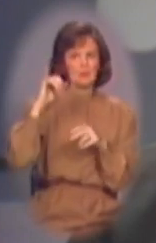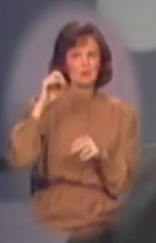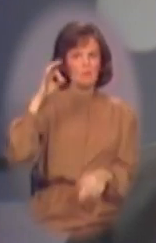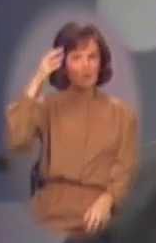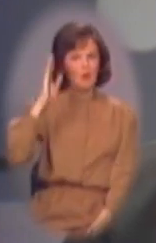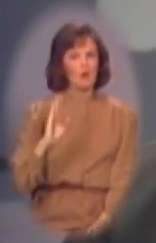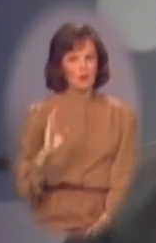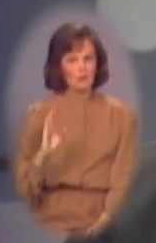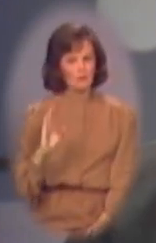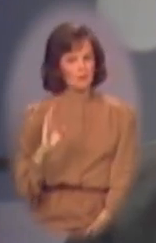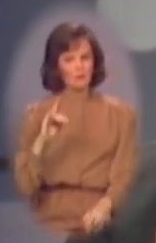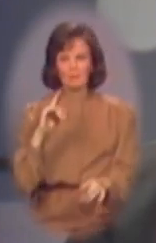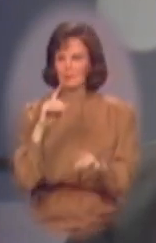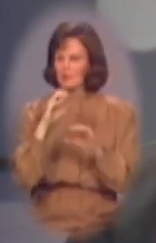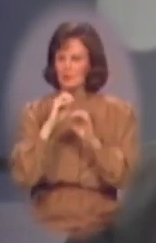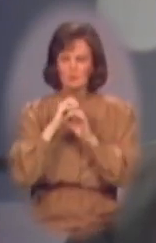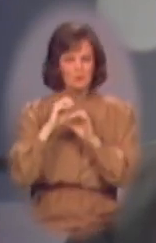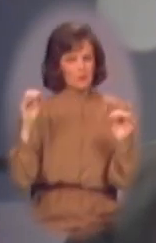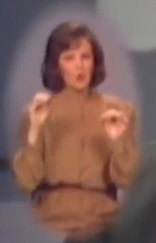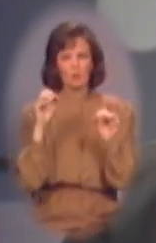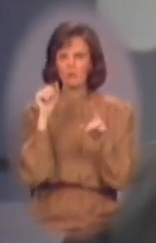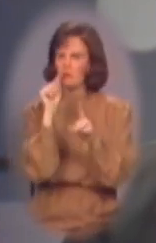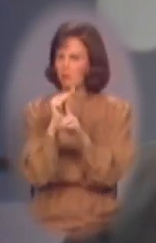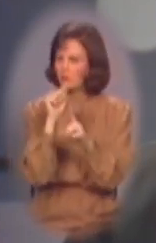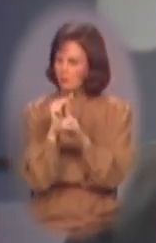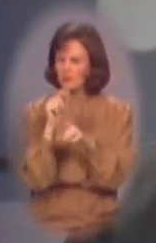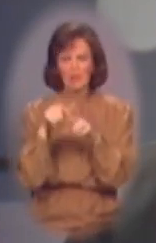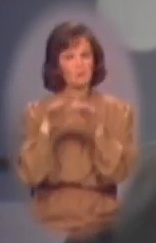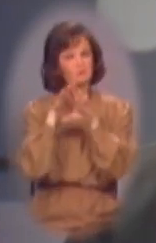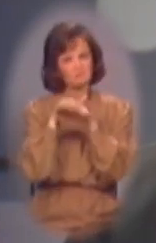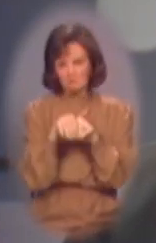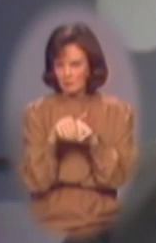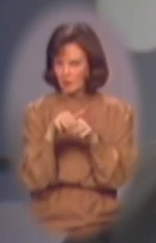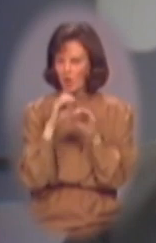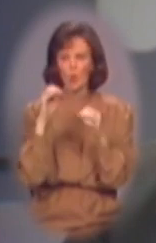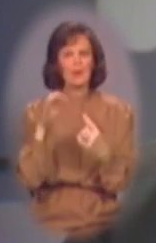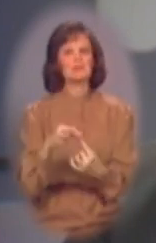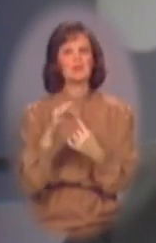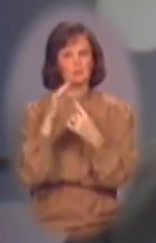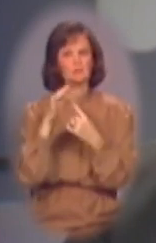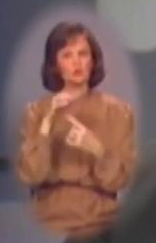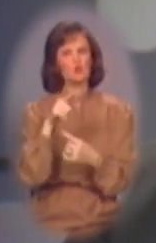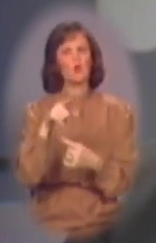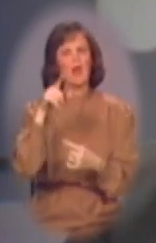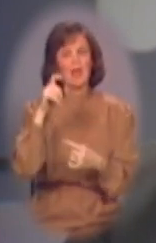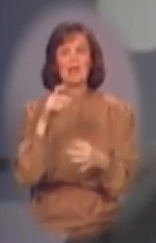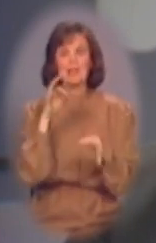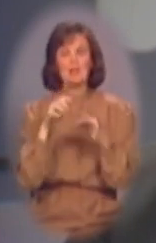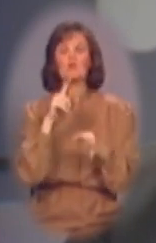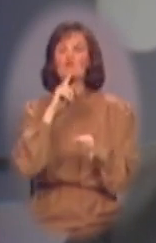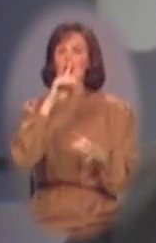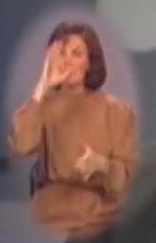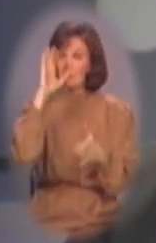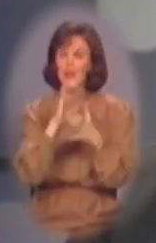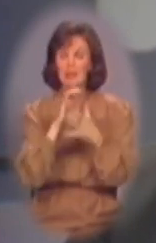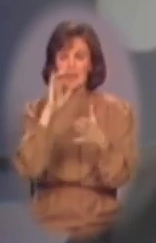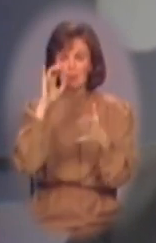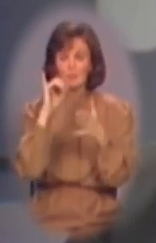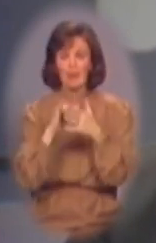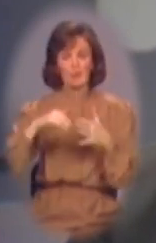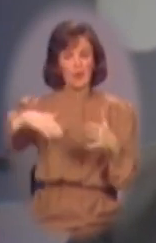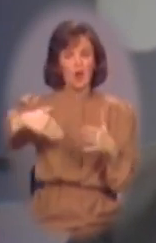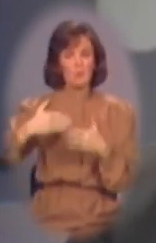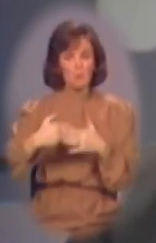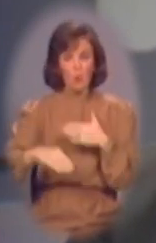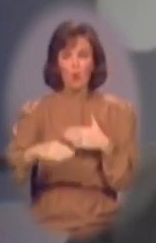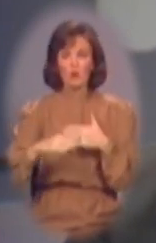God. There can't be any sham about that, and you can't make any exceptions. If you believe that the unborn